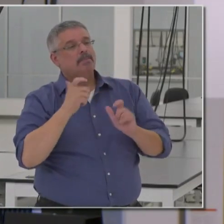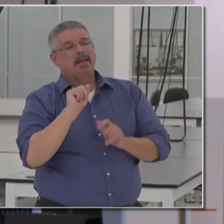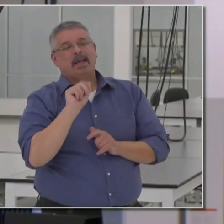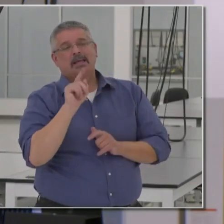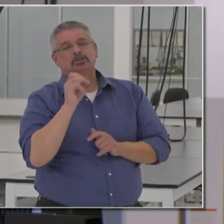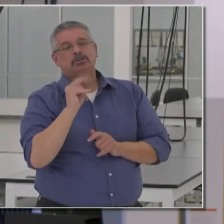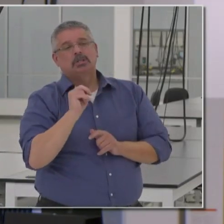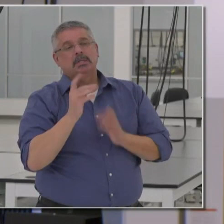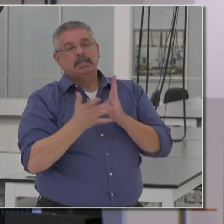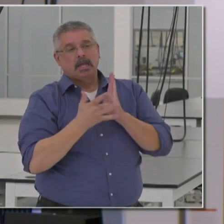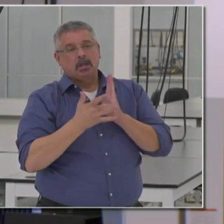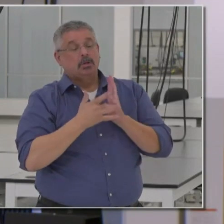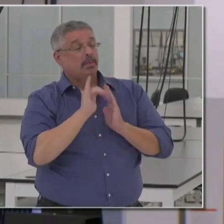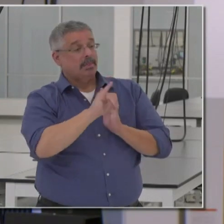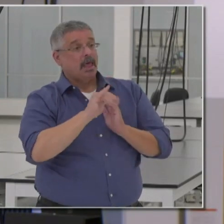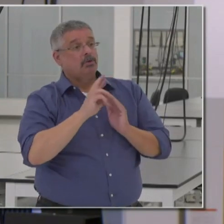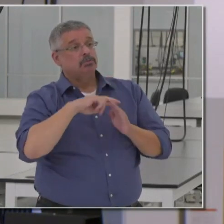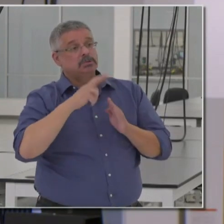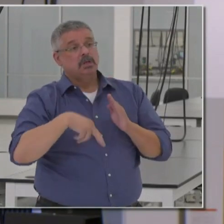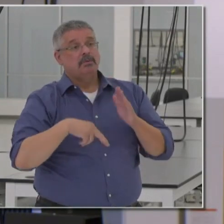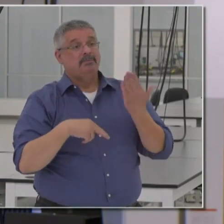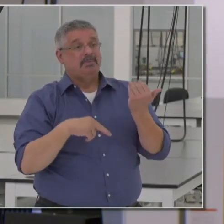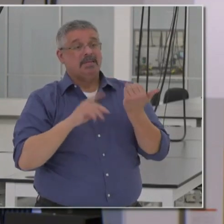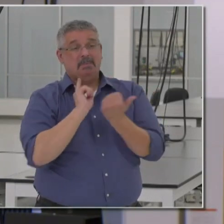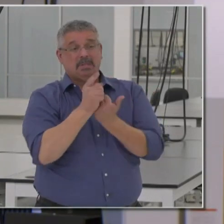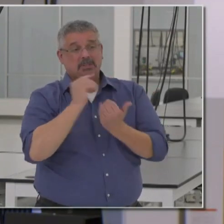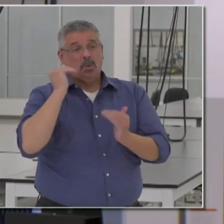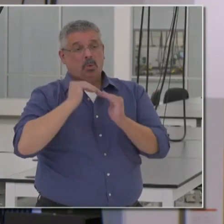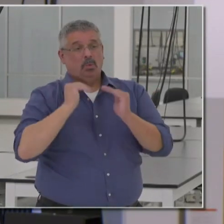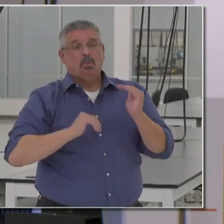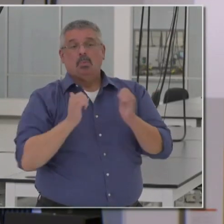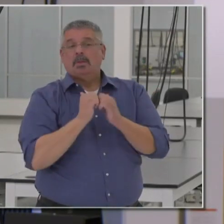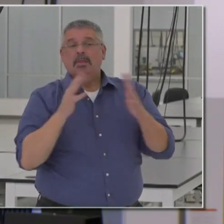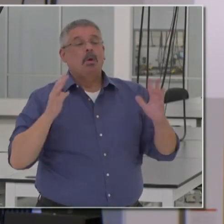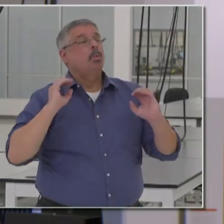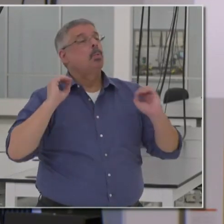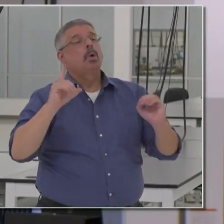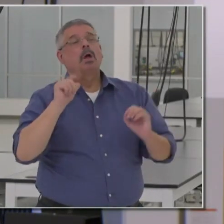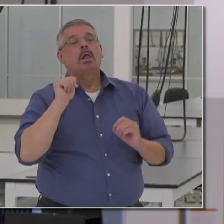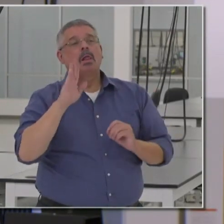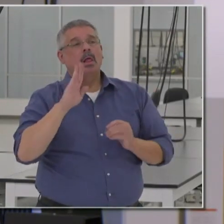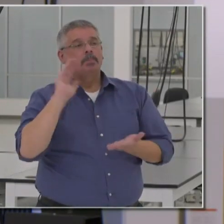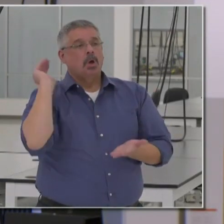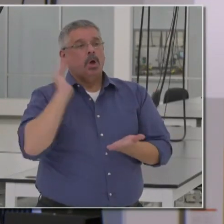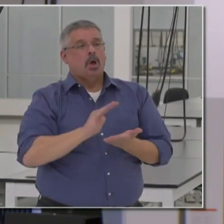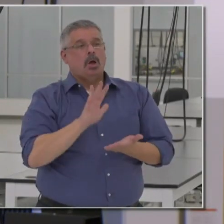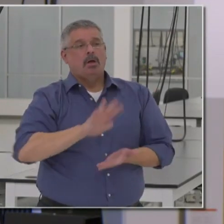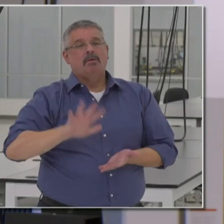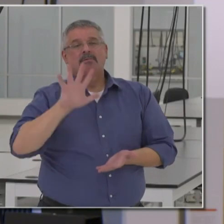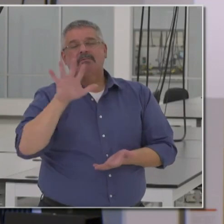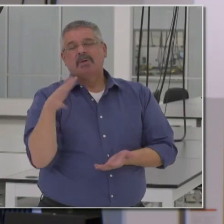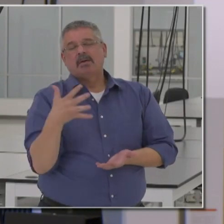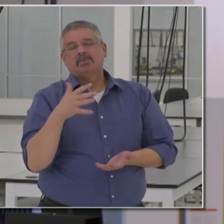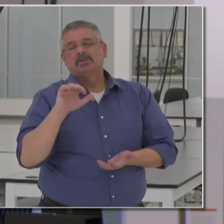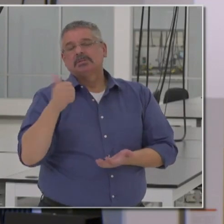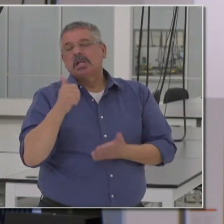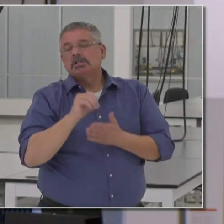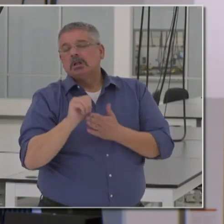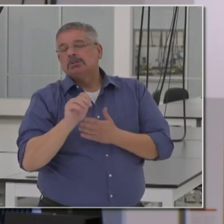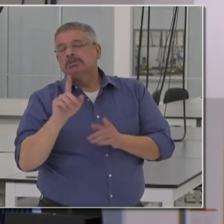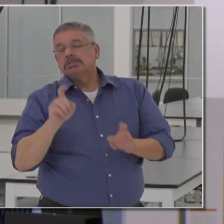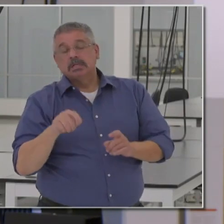technology to generate test results in 15 minutes or less without the need for lab processing and bring the cost down to about $5, $10 a test.